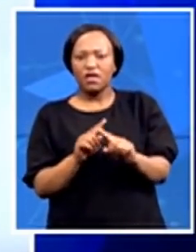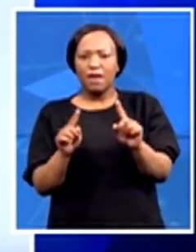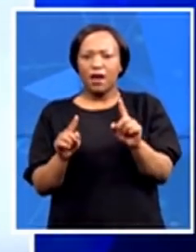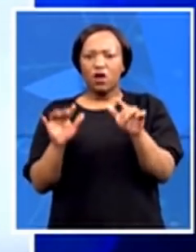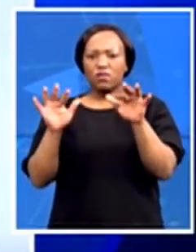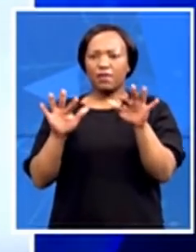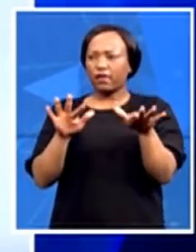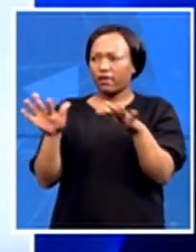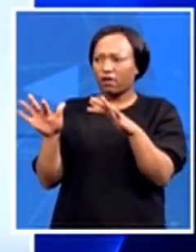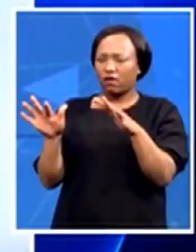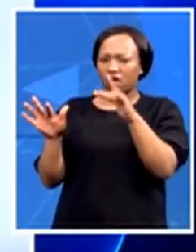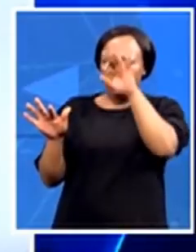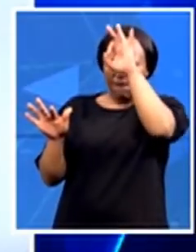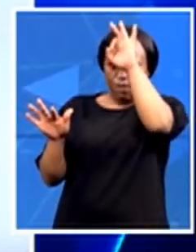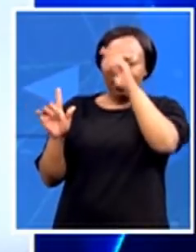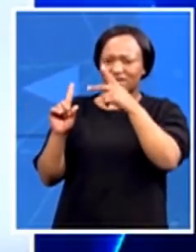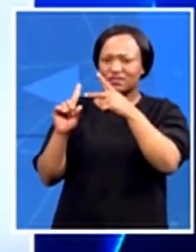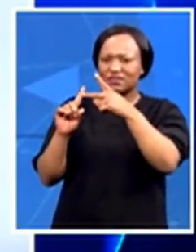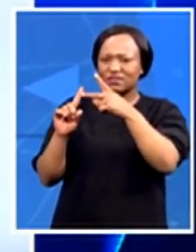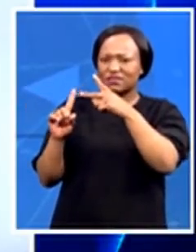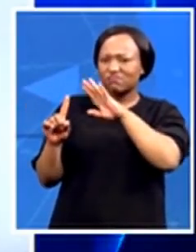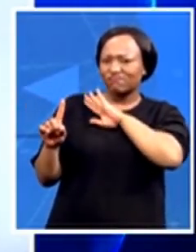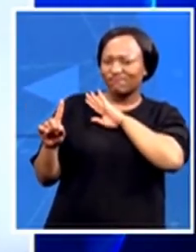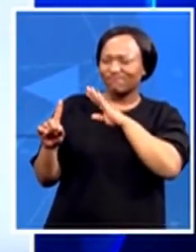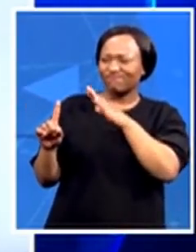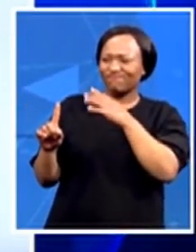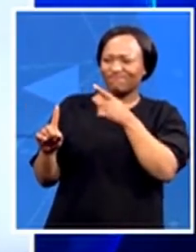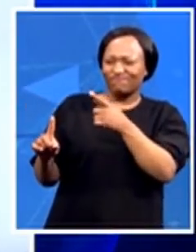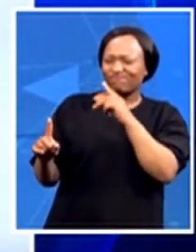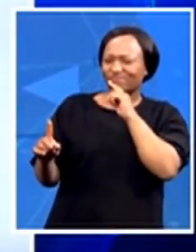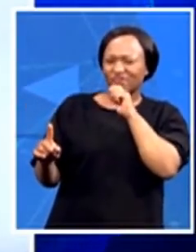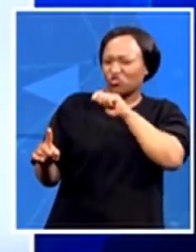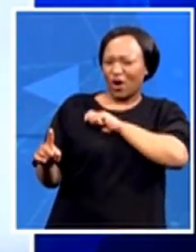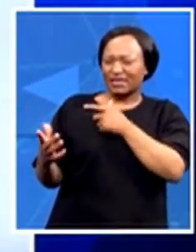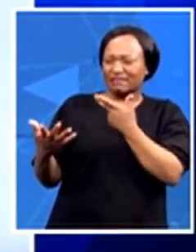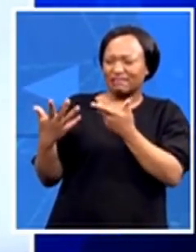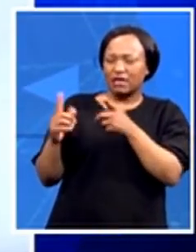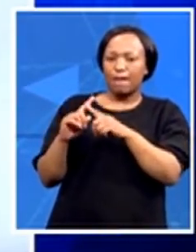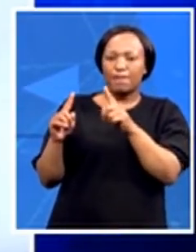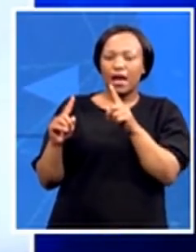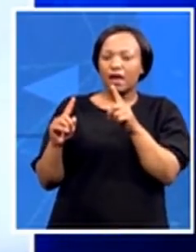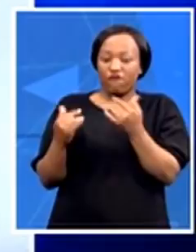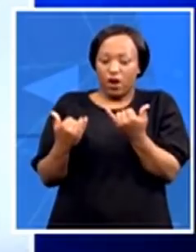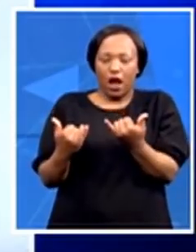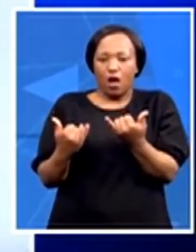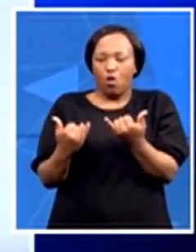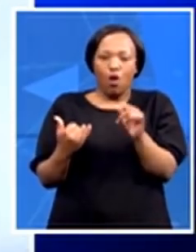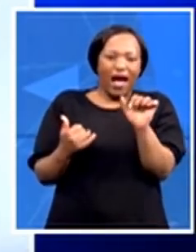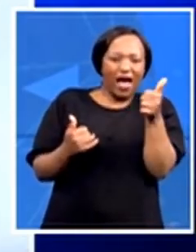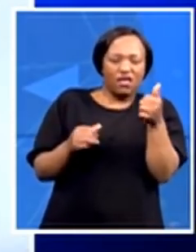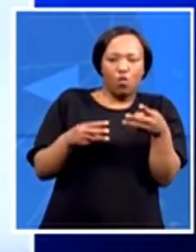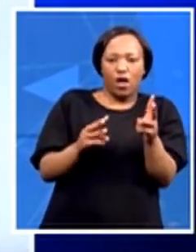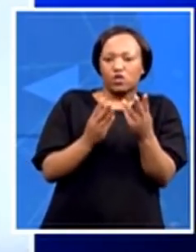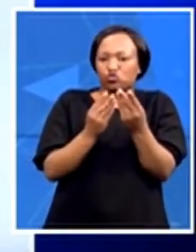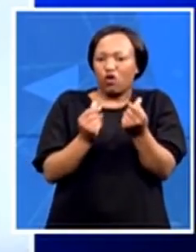So it's not a good thing long term. But short term, I don't see an alternative in this case. This was such a completely unprecedented